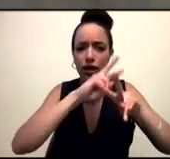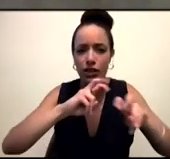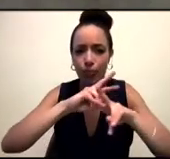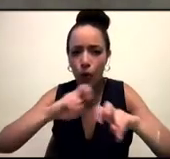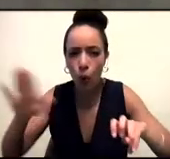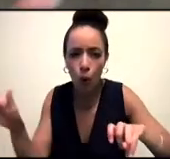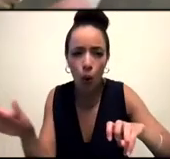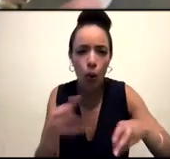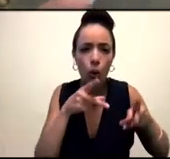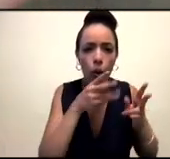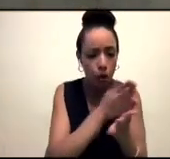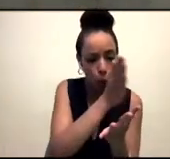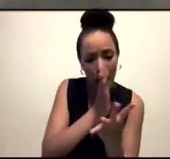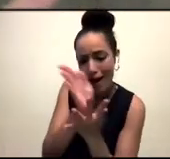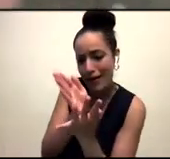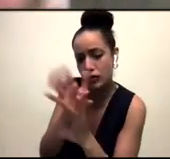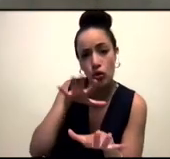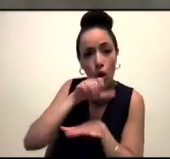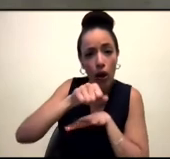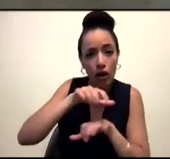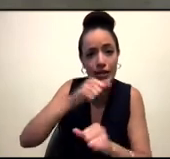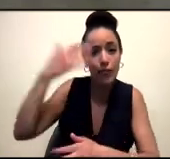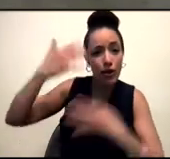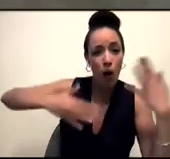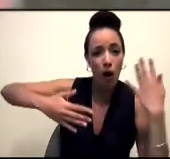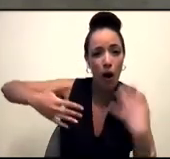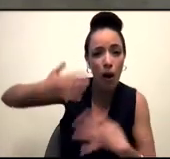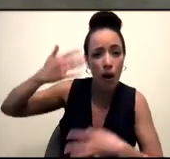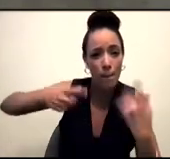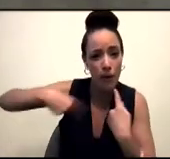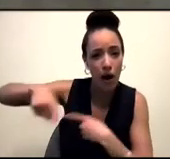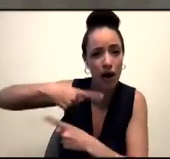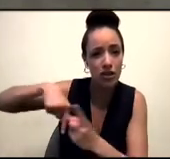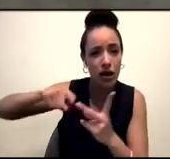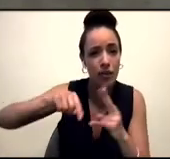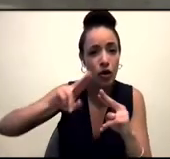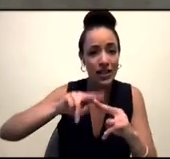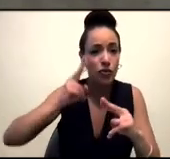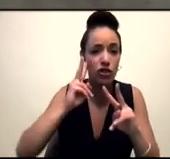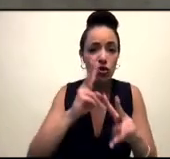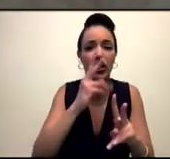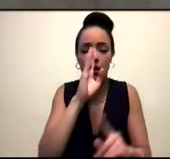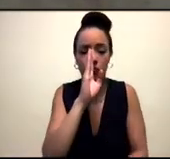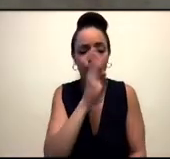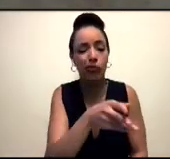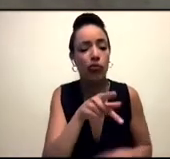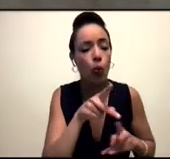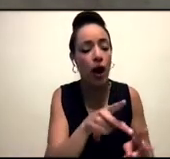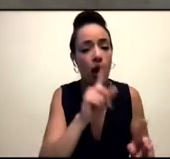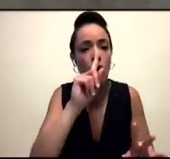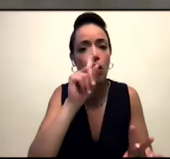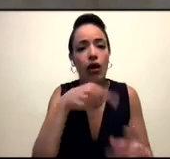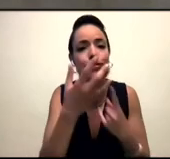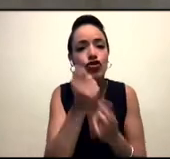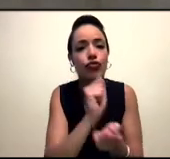it has harmed us. Because if we're just looking at it, you know, in this linear way, or ignoring history, like you were just saying, Fatima, then we'll never get free because we don't even